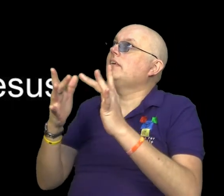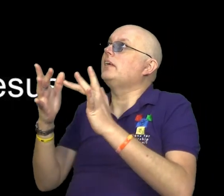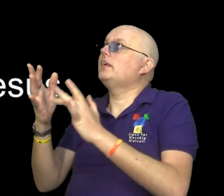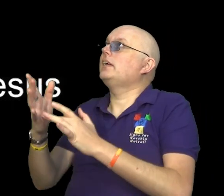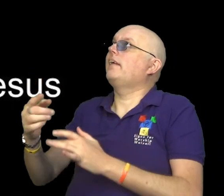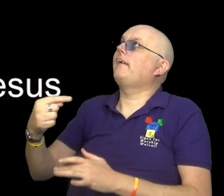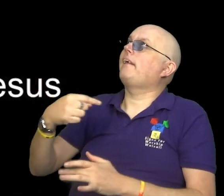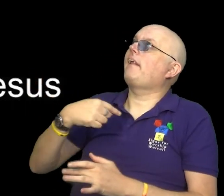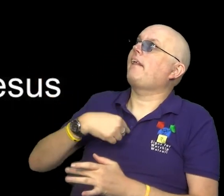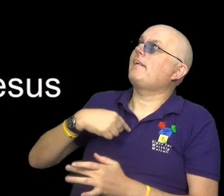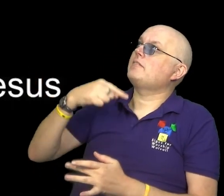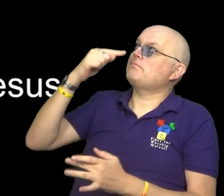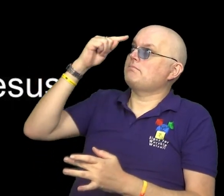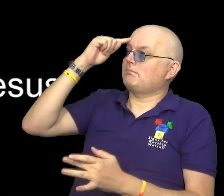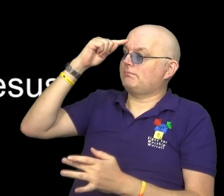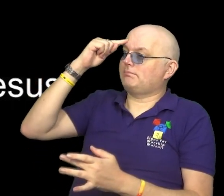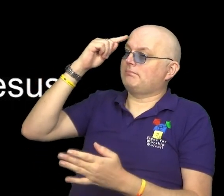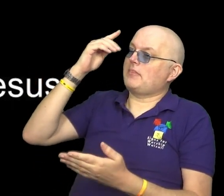I believe